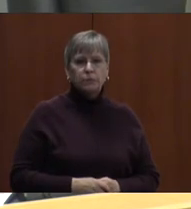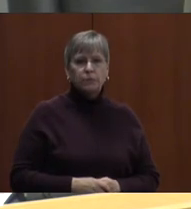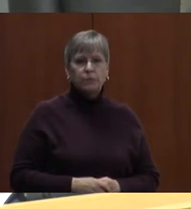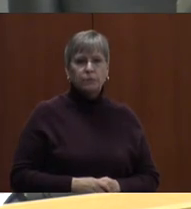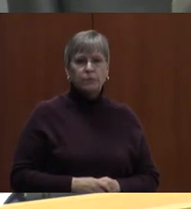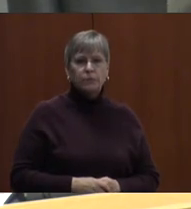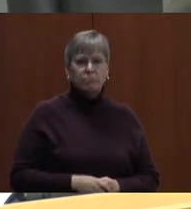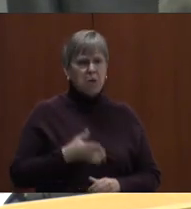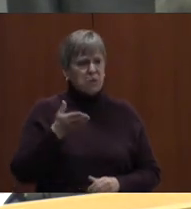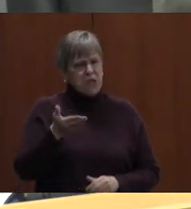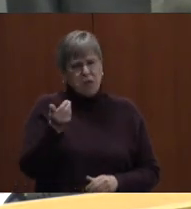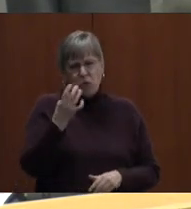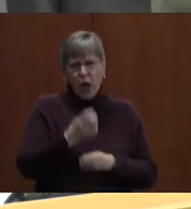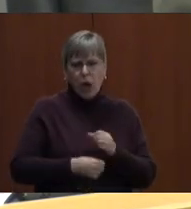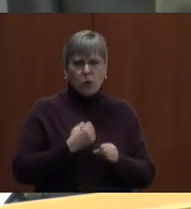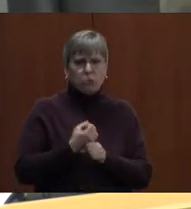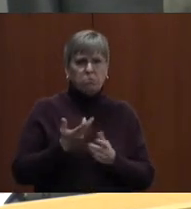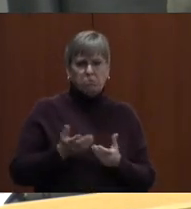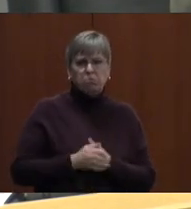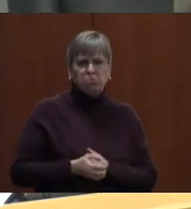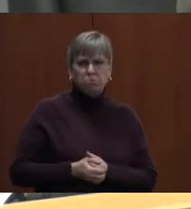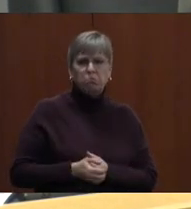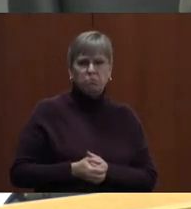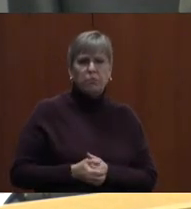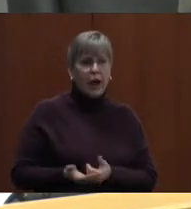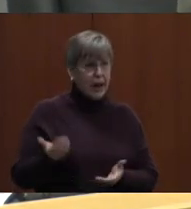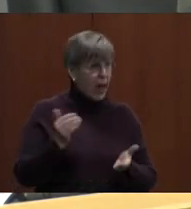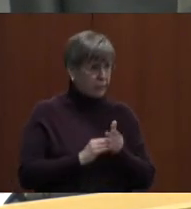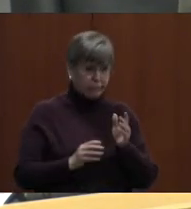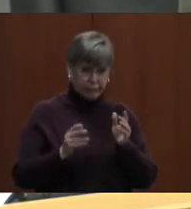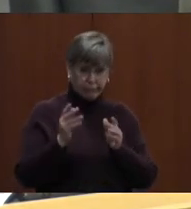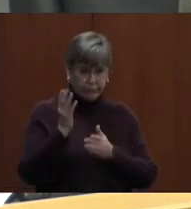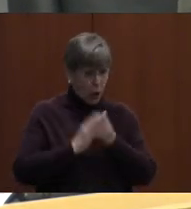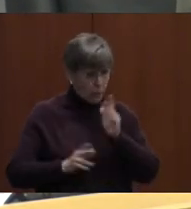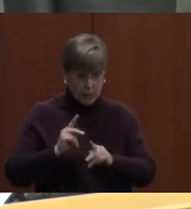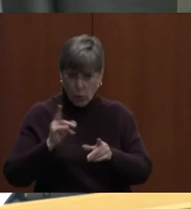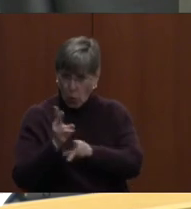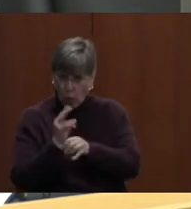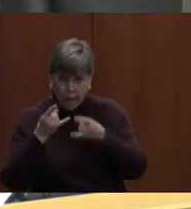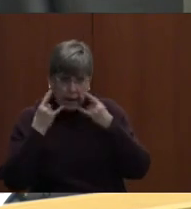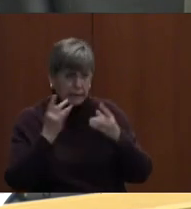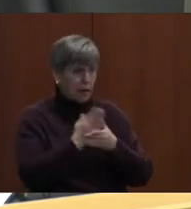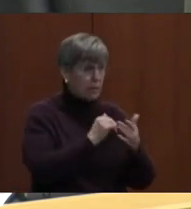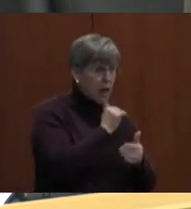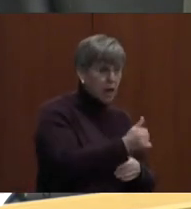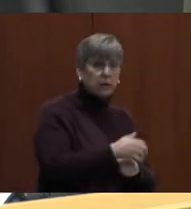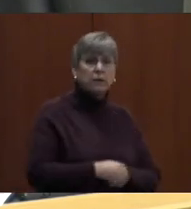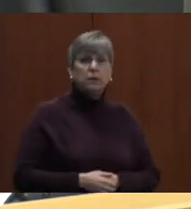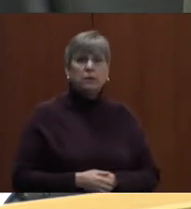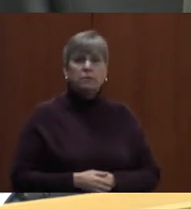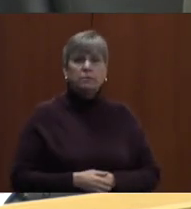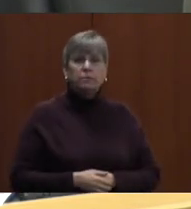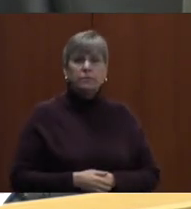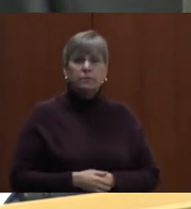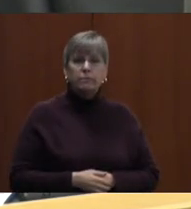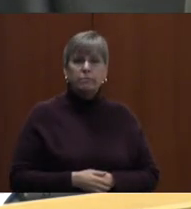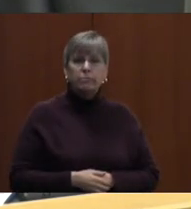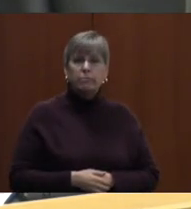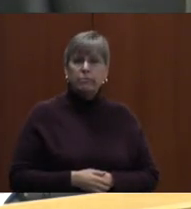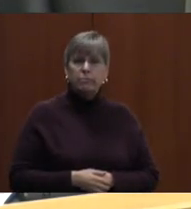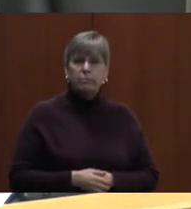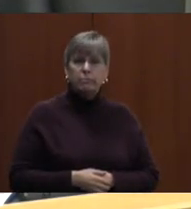Again, I was there for a couple hours. Again, people, you know, some choosing to wear their masks, some choosing not. And it was,